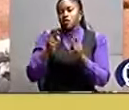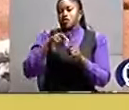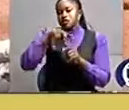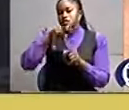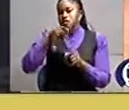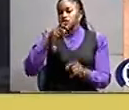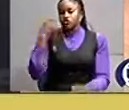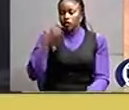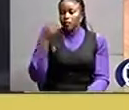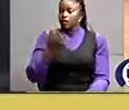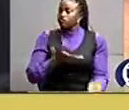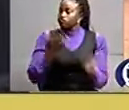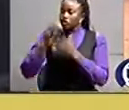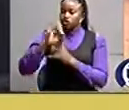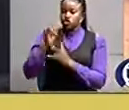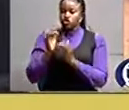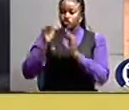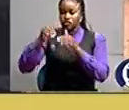district